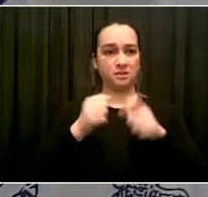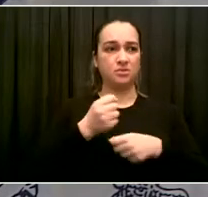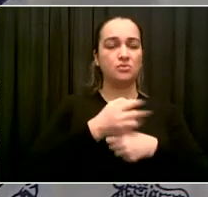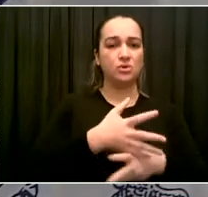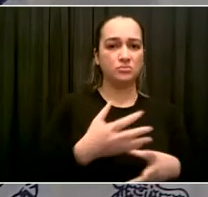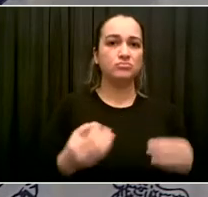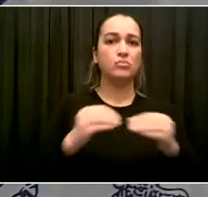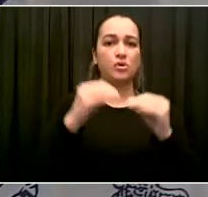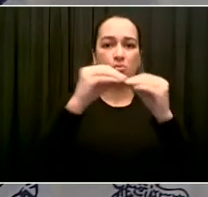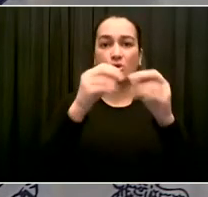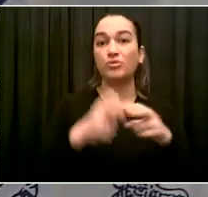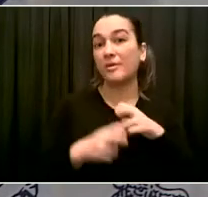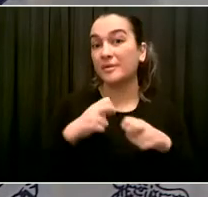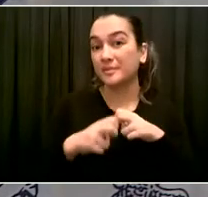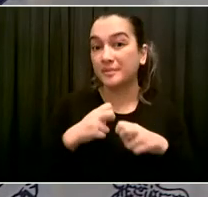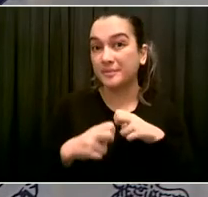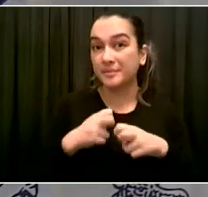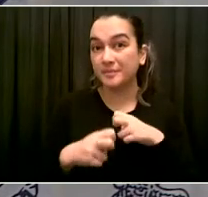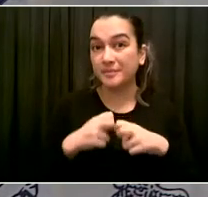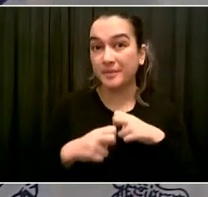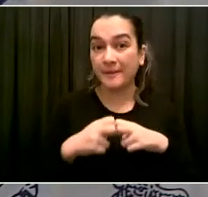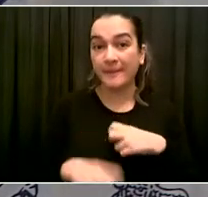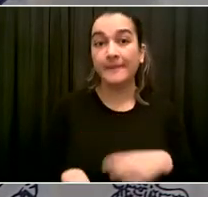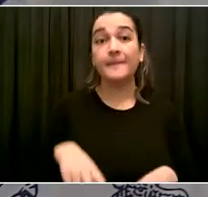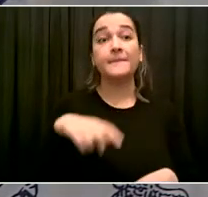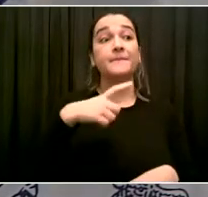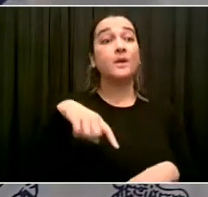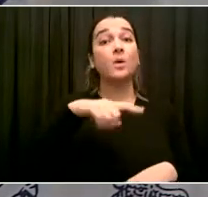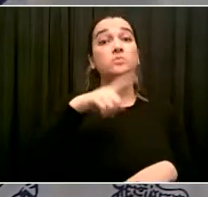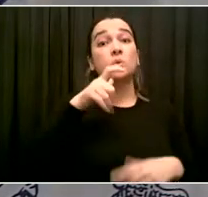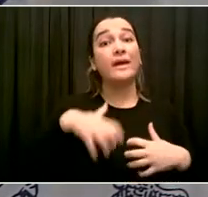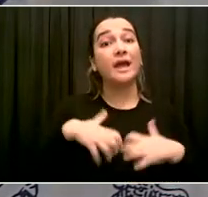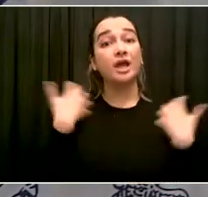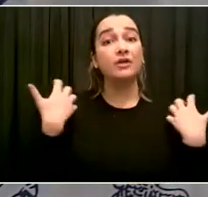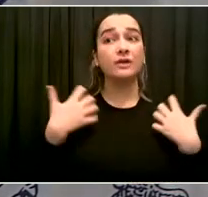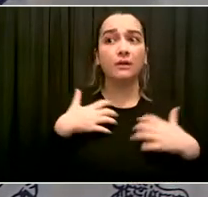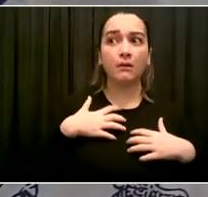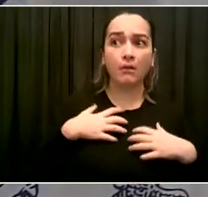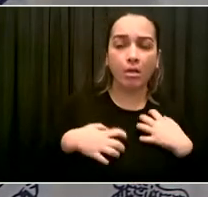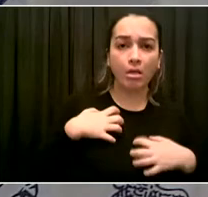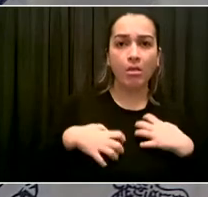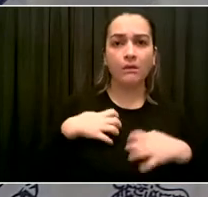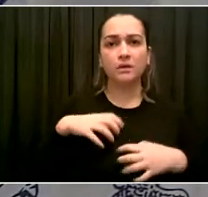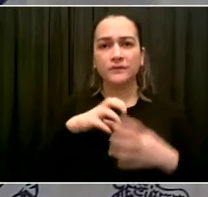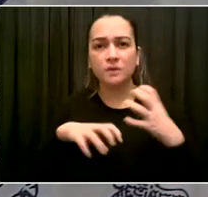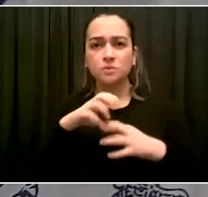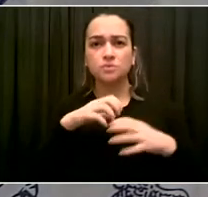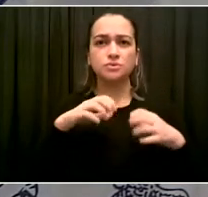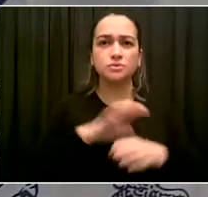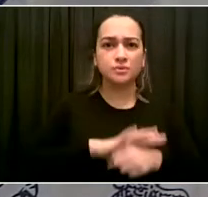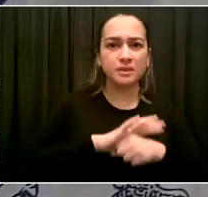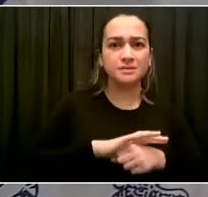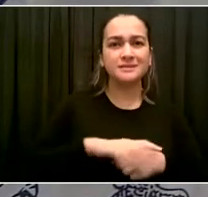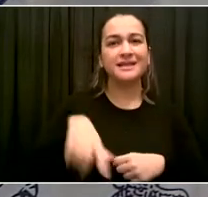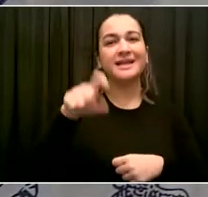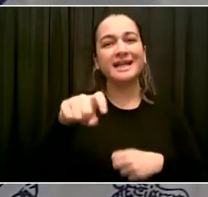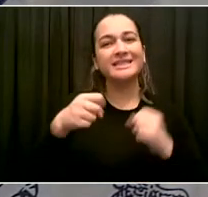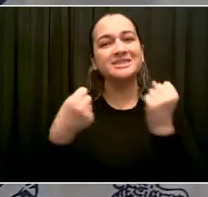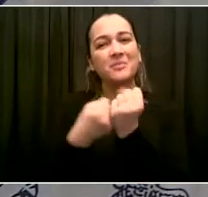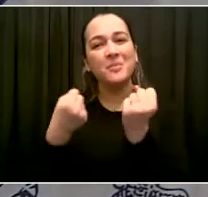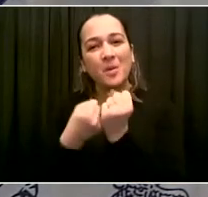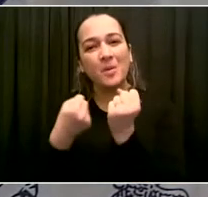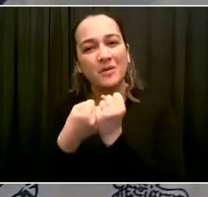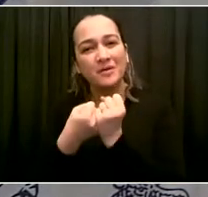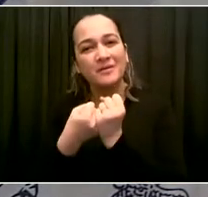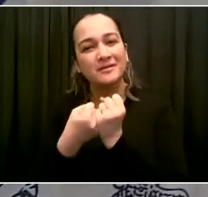And I want the First Lady to talk about the importance of culturally appropriate mental health, because people are suffering right now. I've talked to so